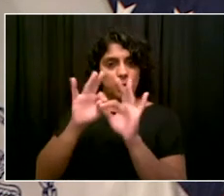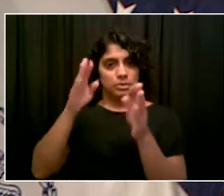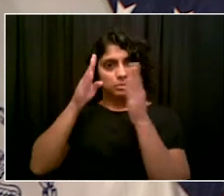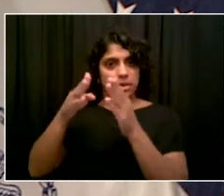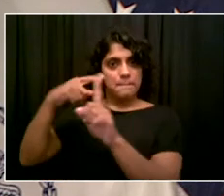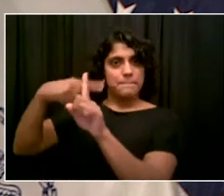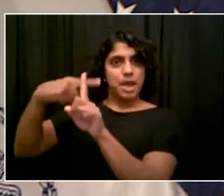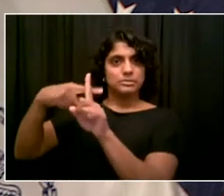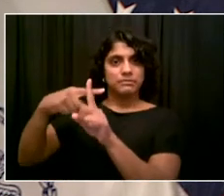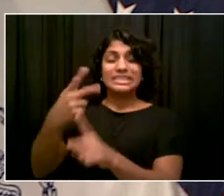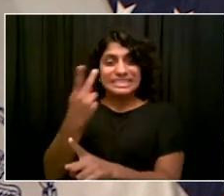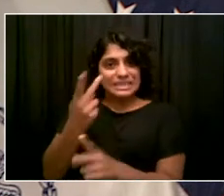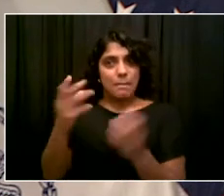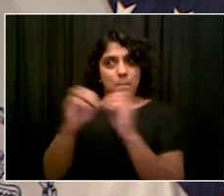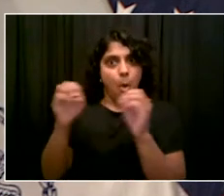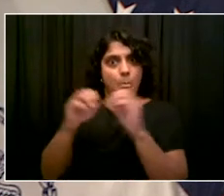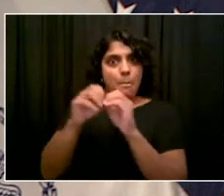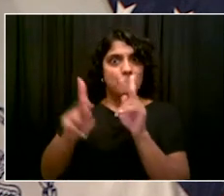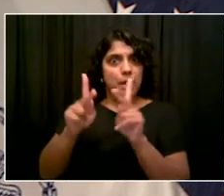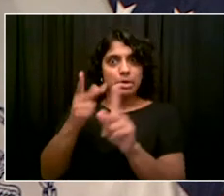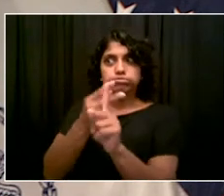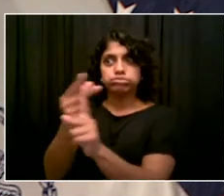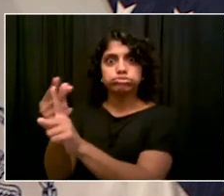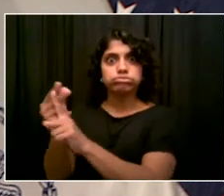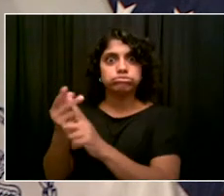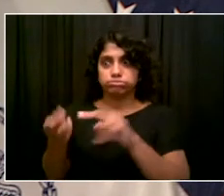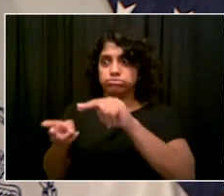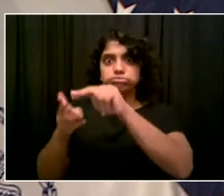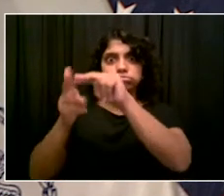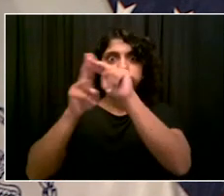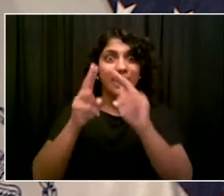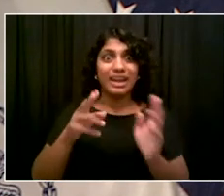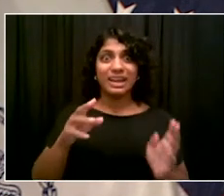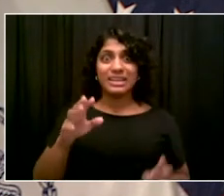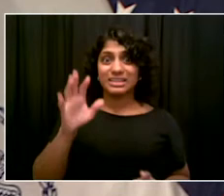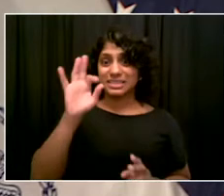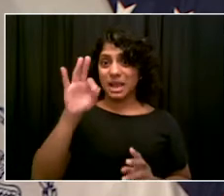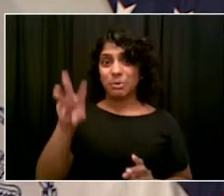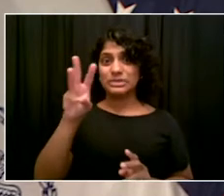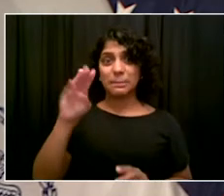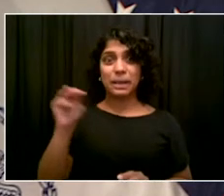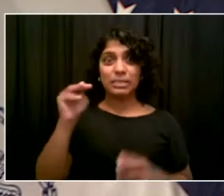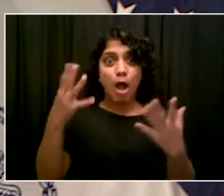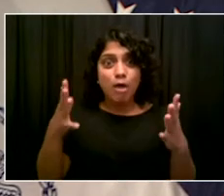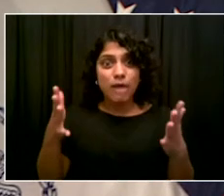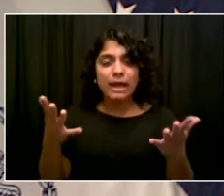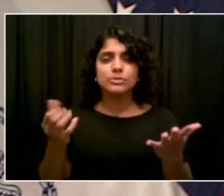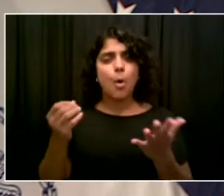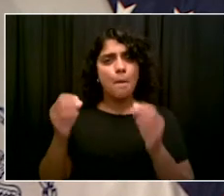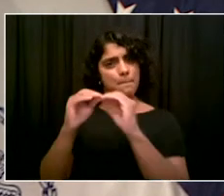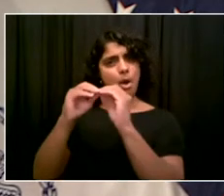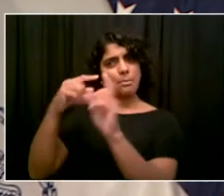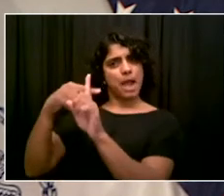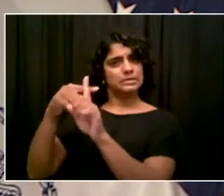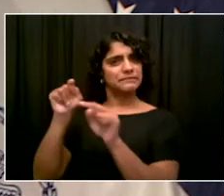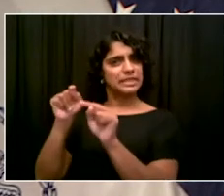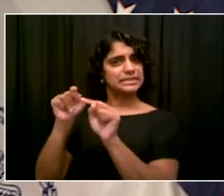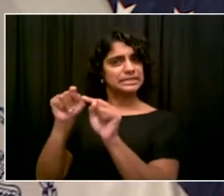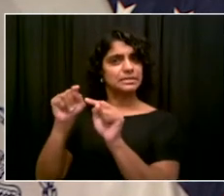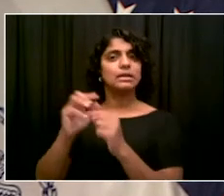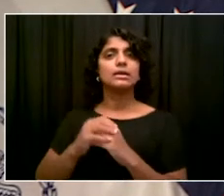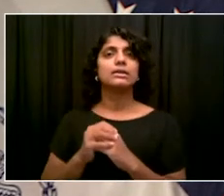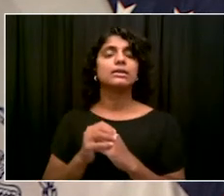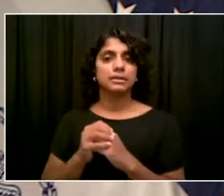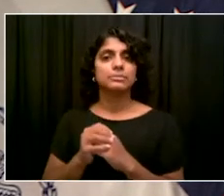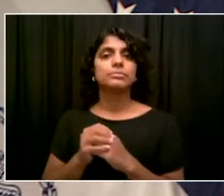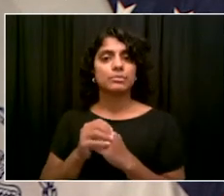the other element of your question. Just to give you the update, Steve, right now, again, 4.4 million fully vaccinated New York City residents, 4.8 million of you include